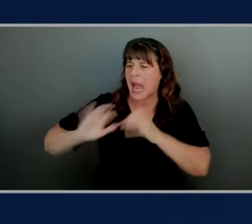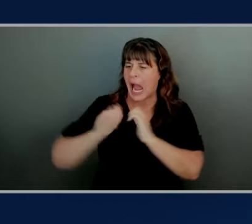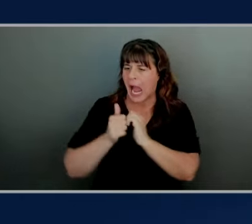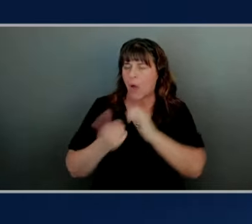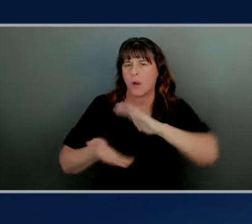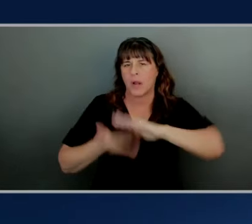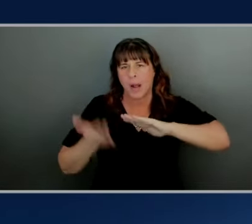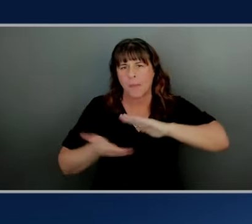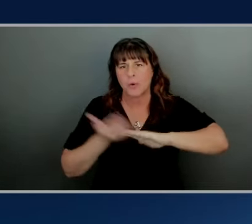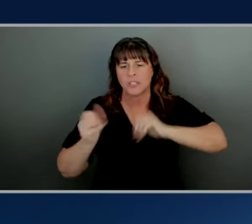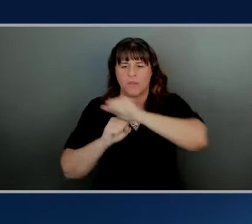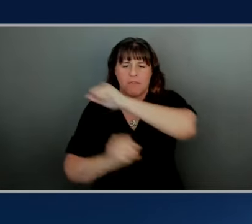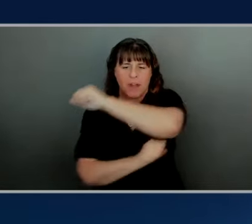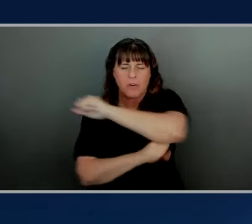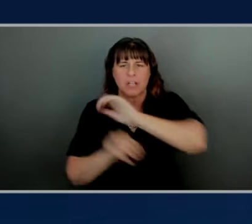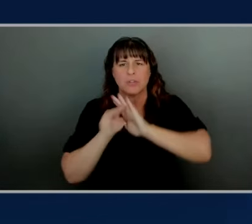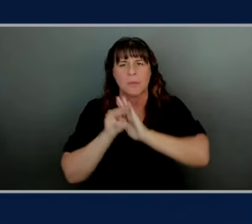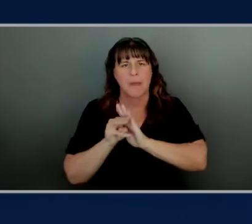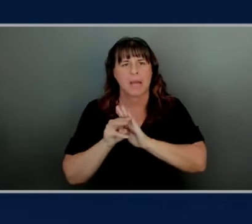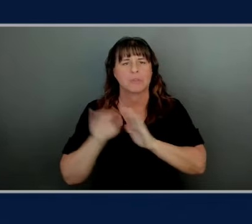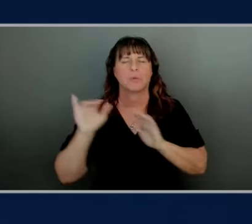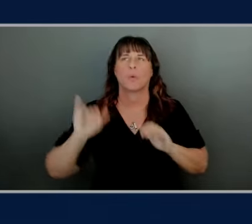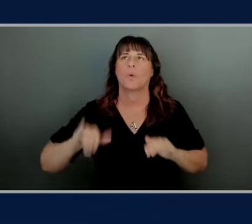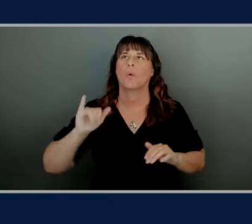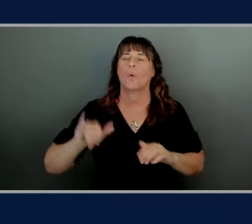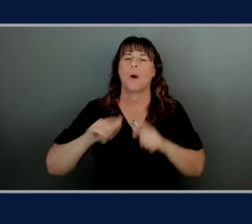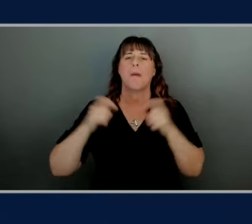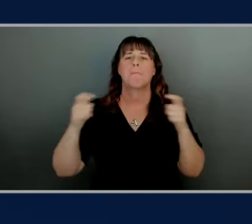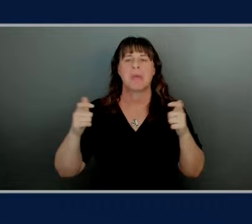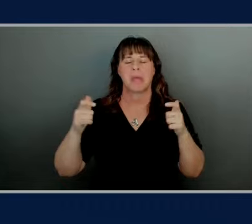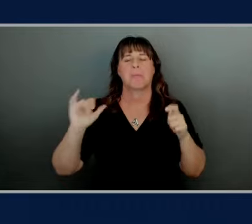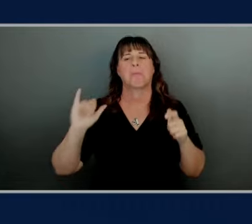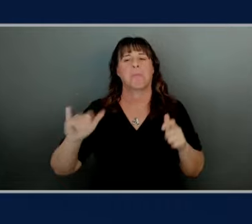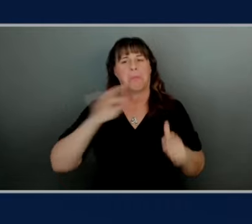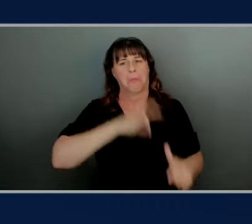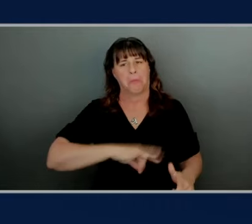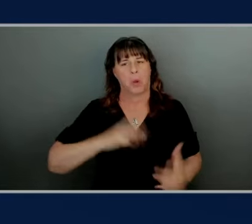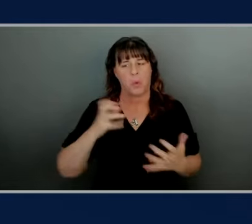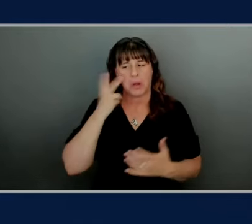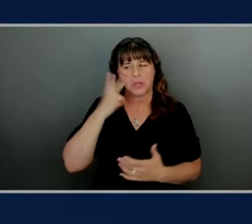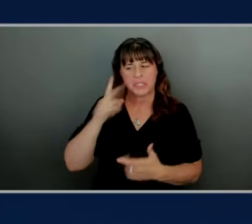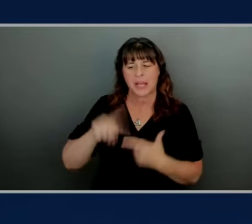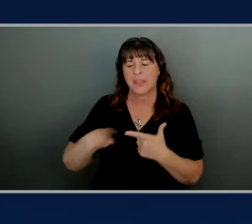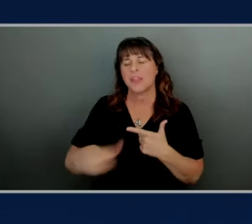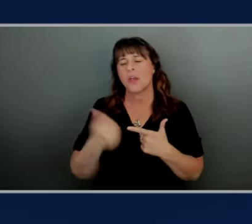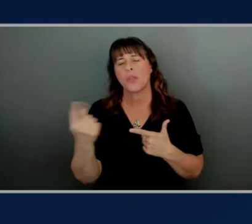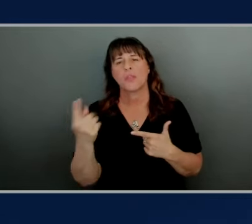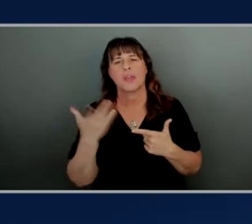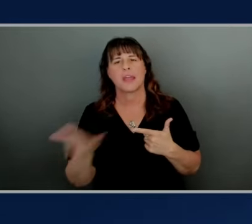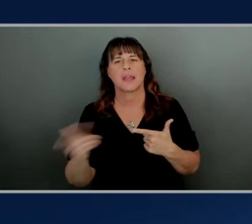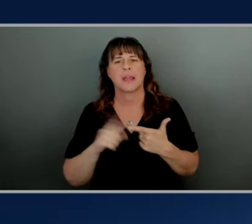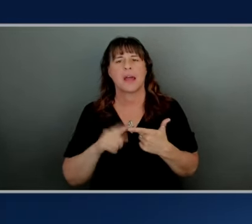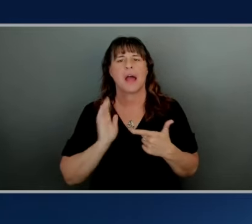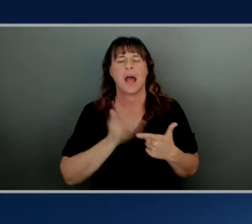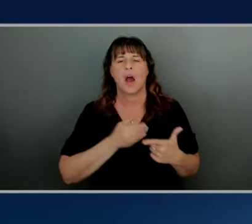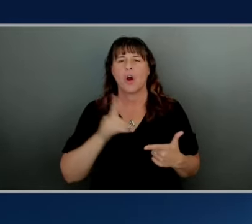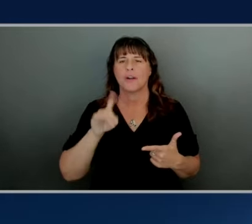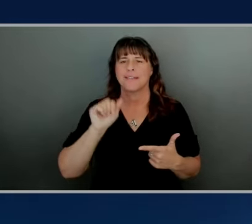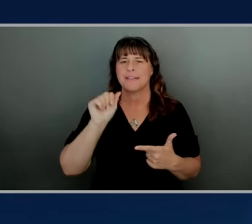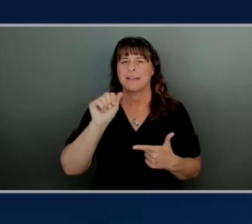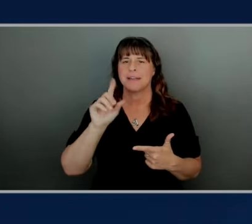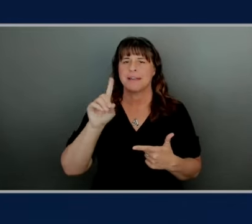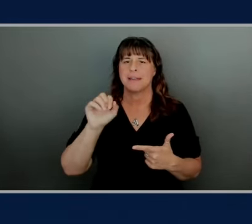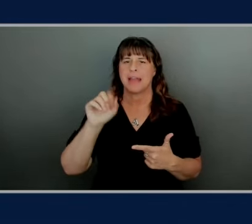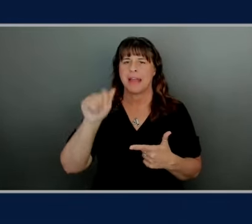models yeah that was a really big point that we wanted to explore the other one was that our data and our content not leaving